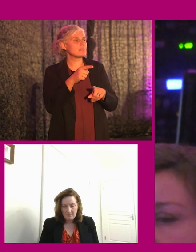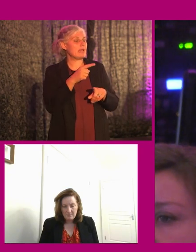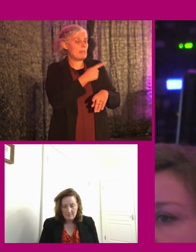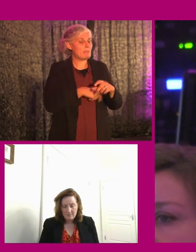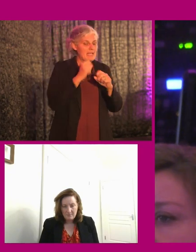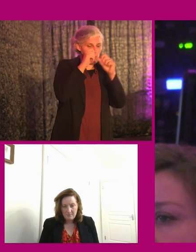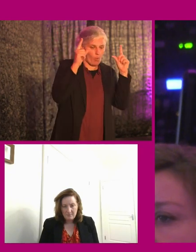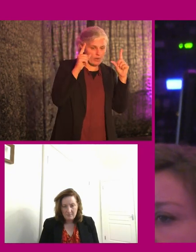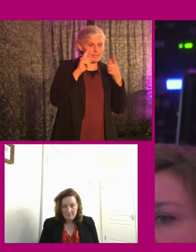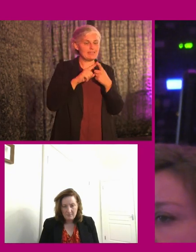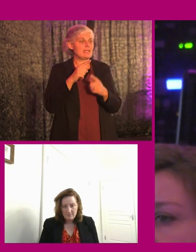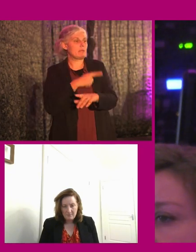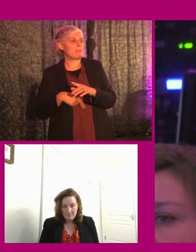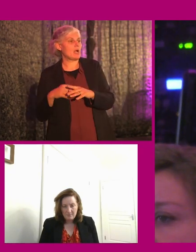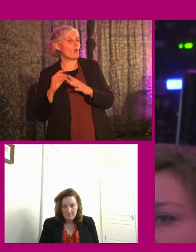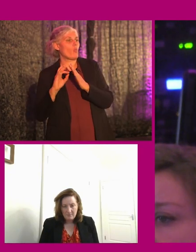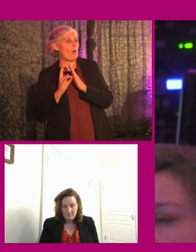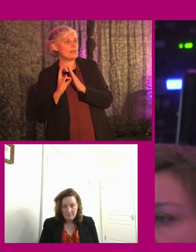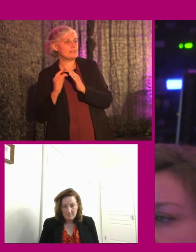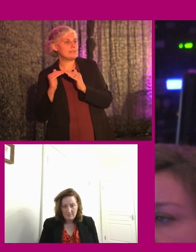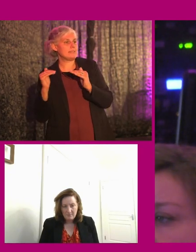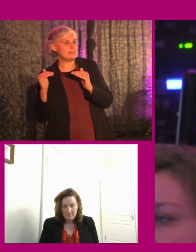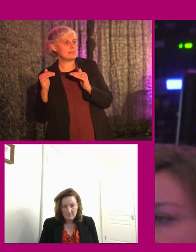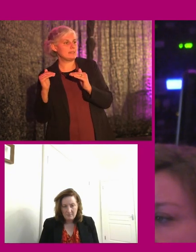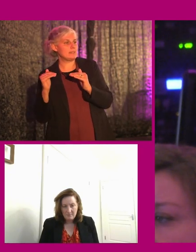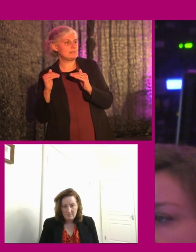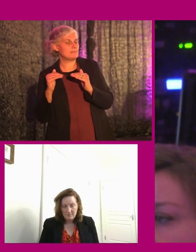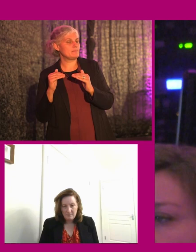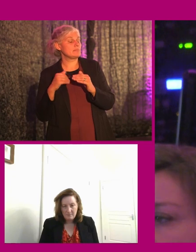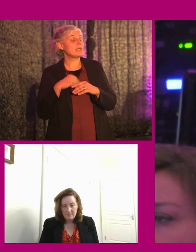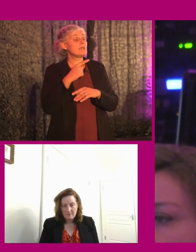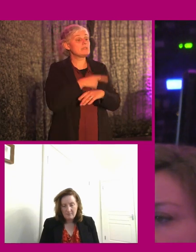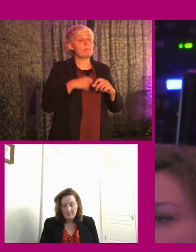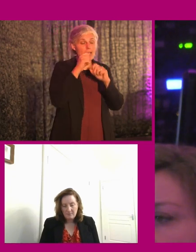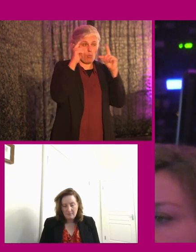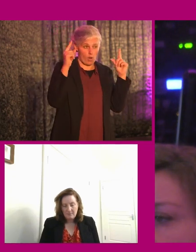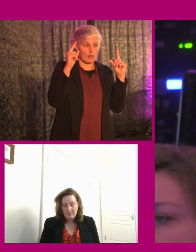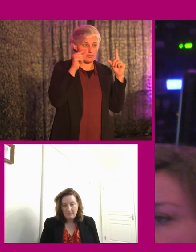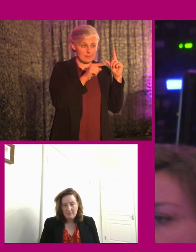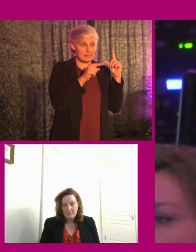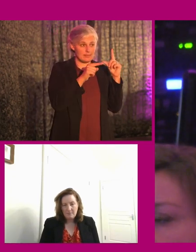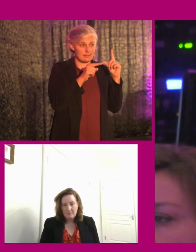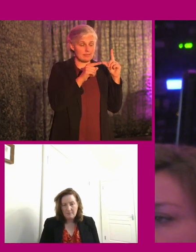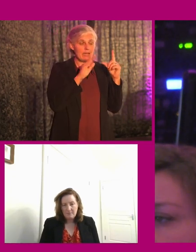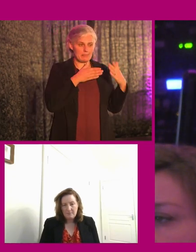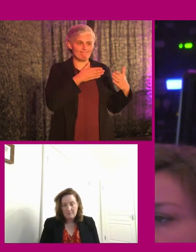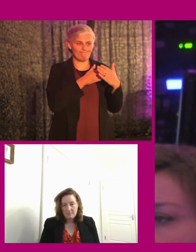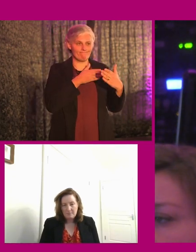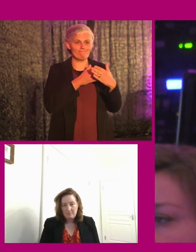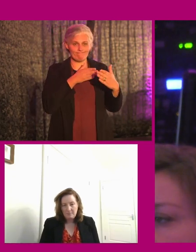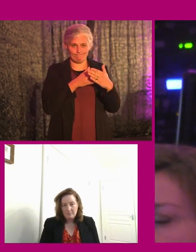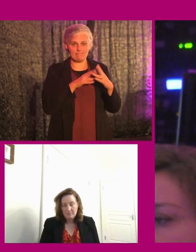and disability equality. I feel personally that disability awareness can be a barrier and